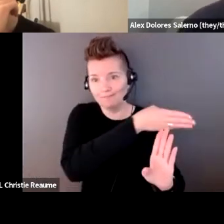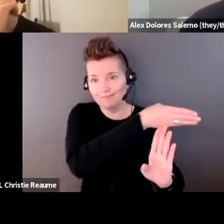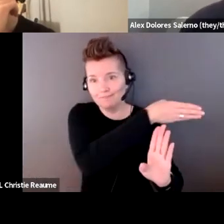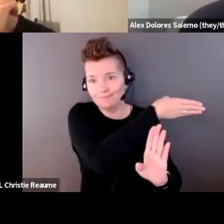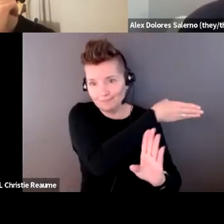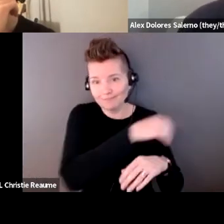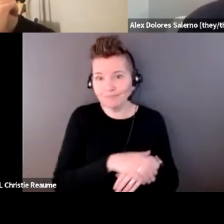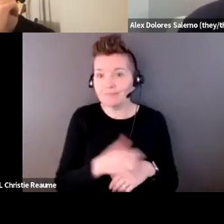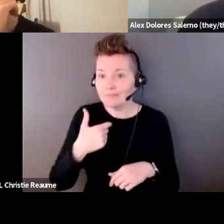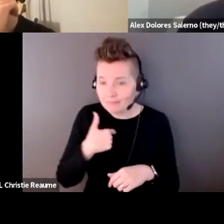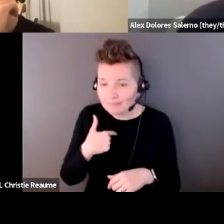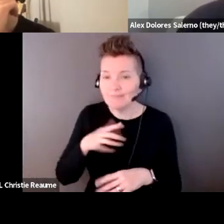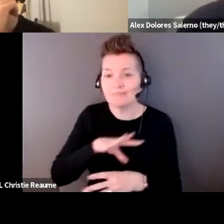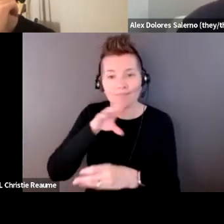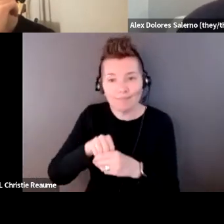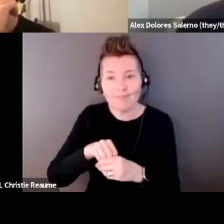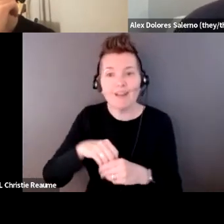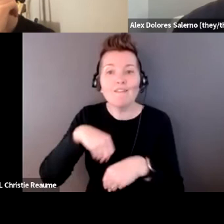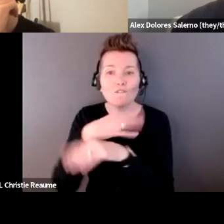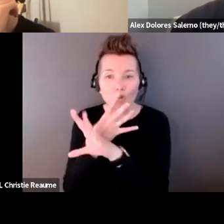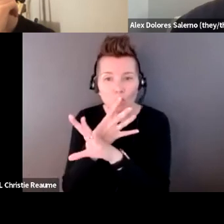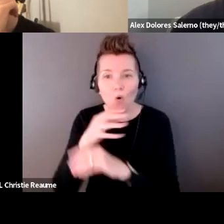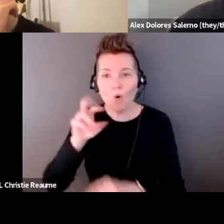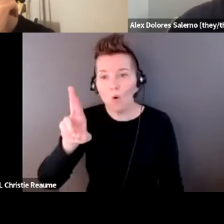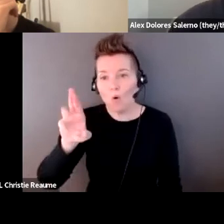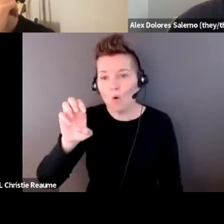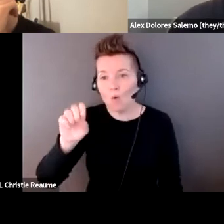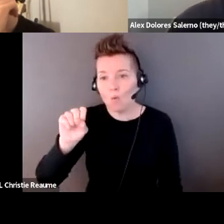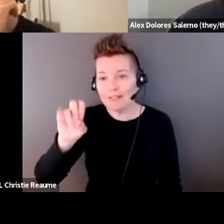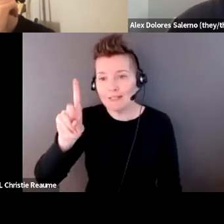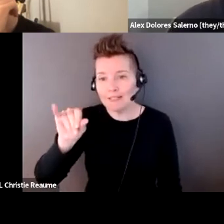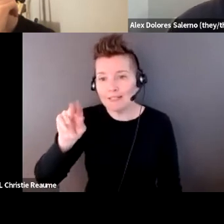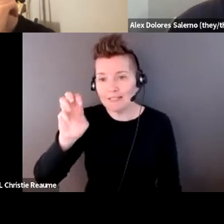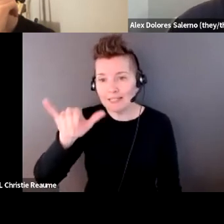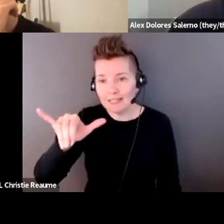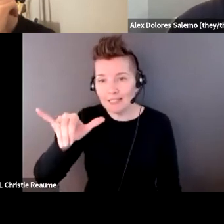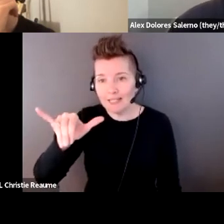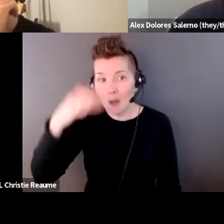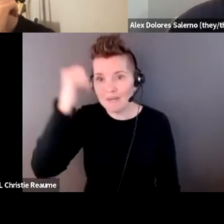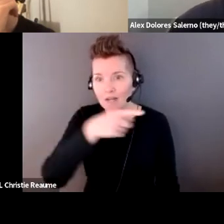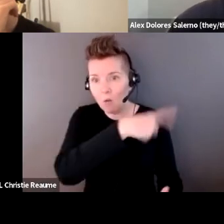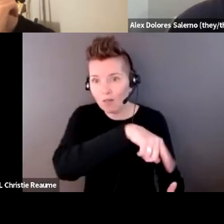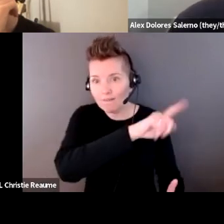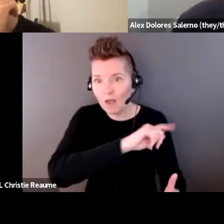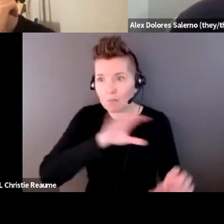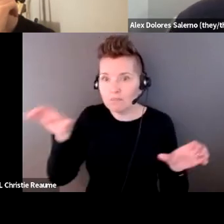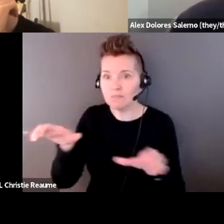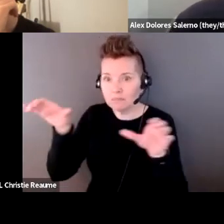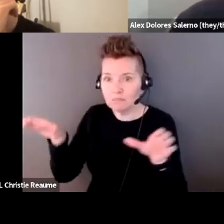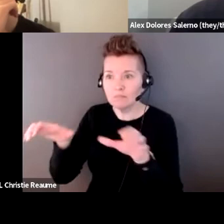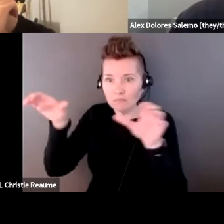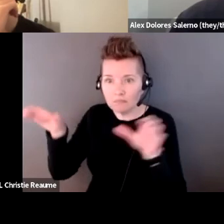residencies and so like that, thanks to the work that disabled people are doing. But at the same time,